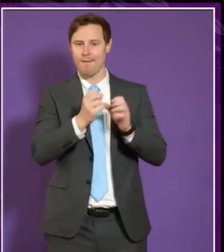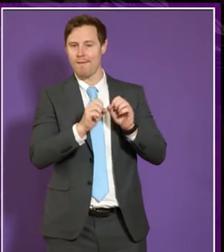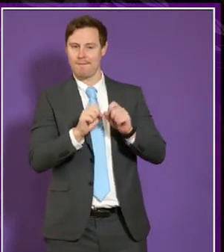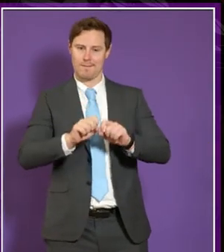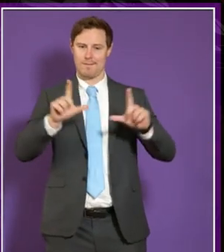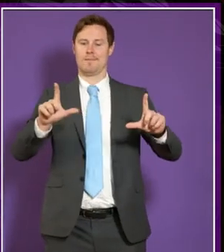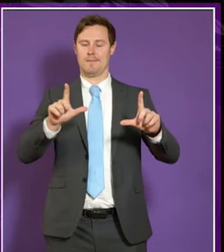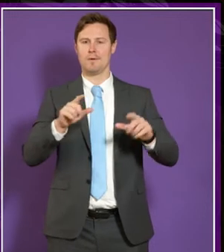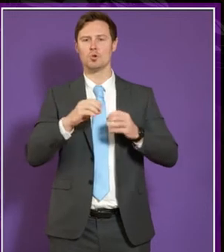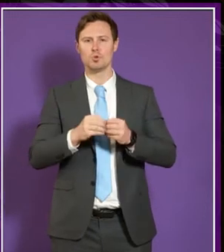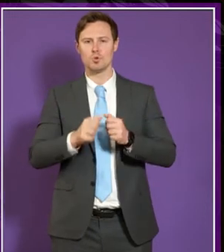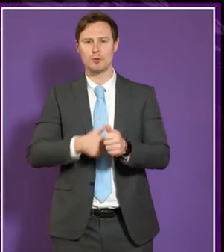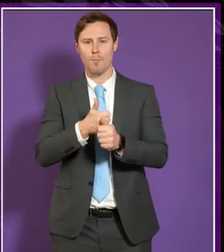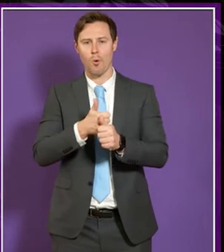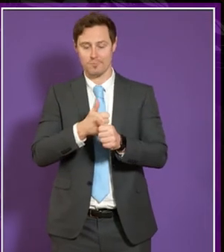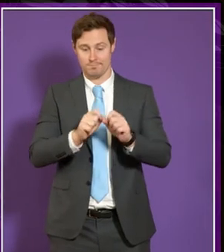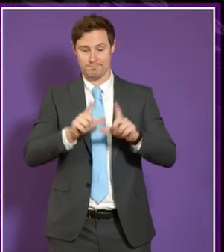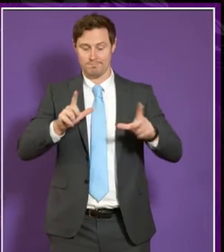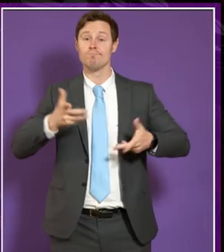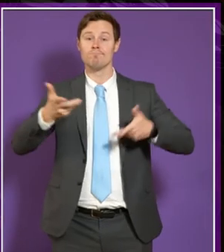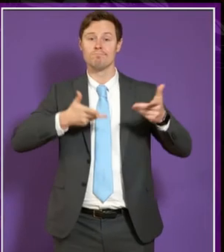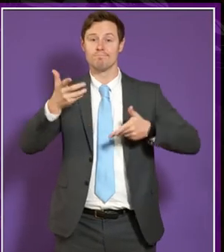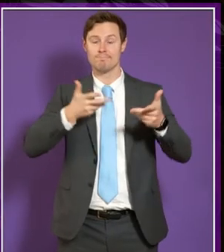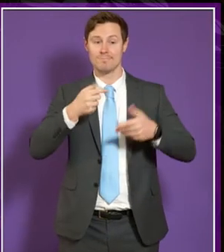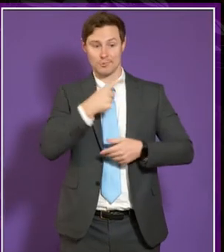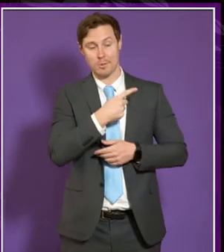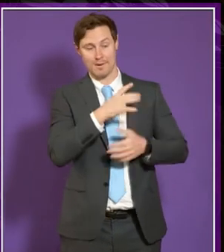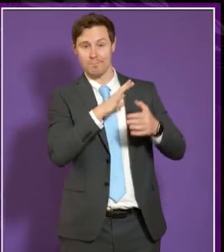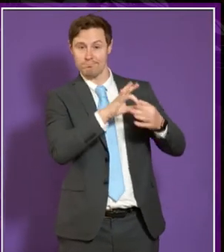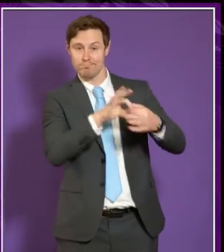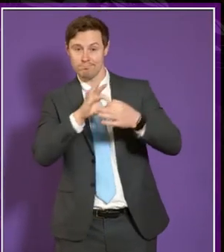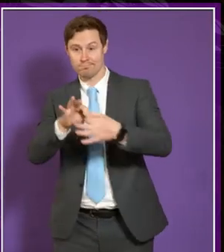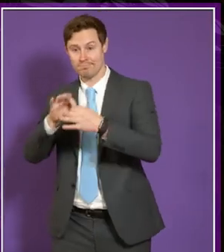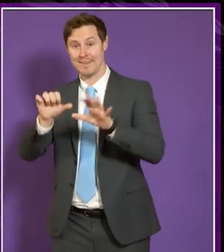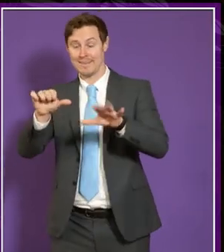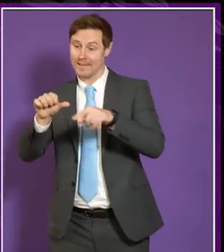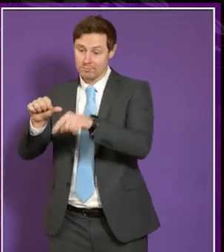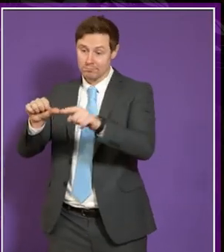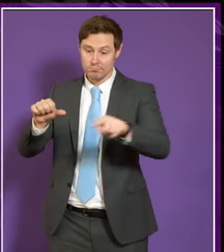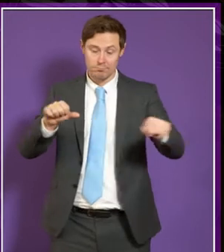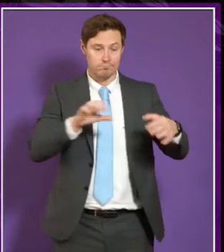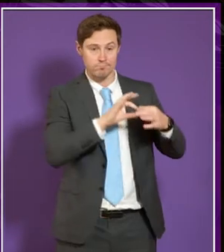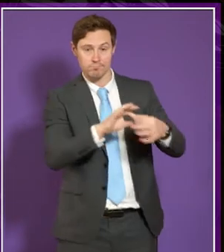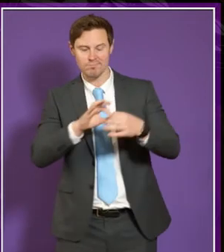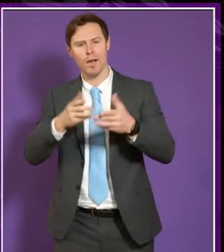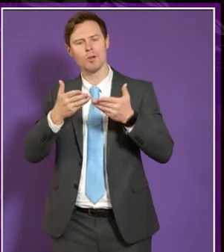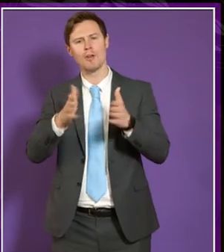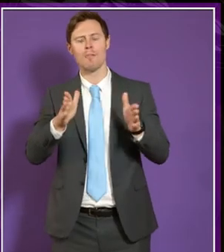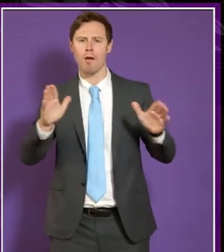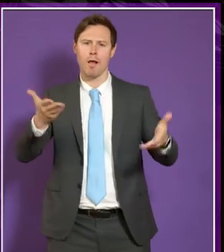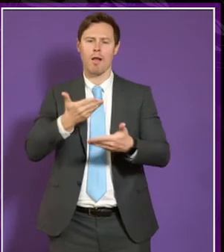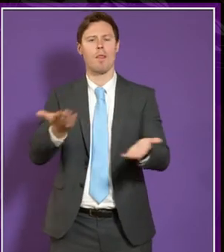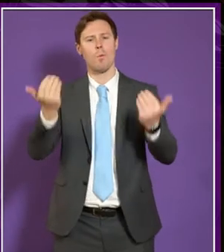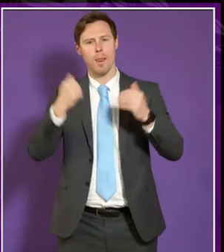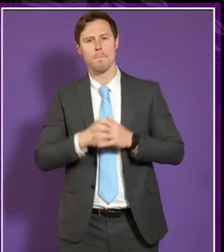uh under student support section and she's been engaging with each of our six schools and having a general welcome for each of the six